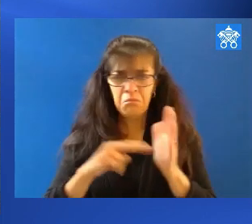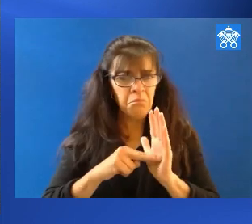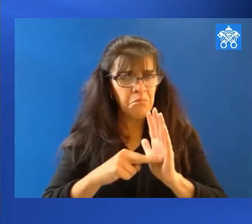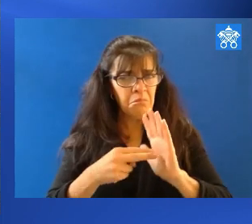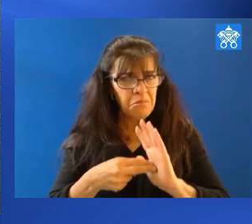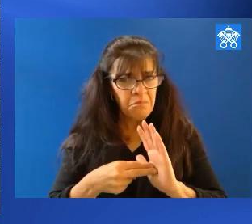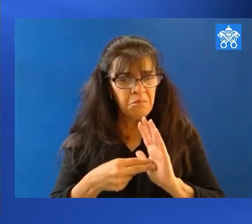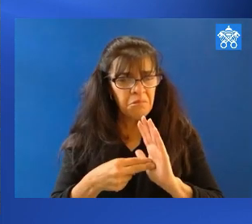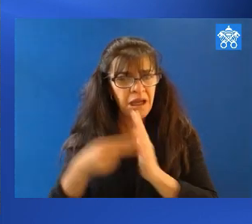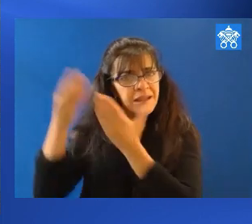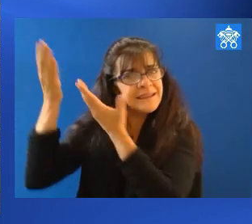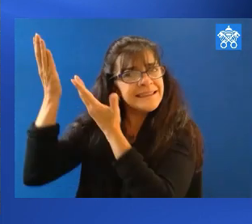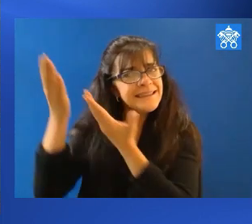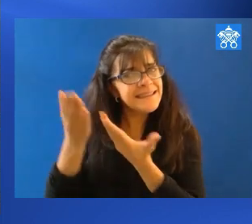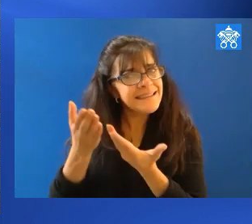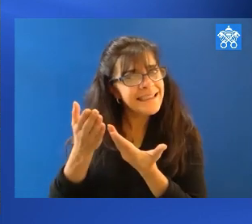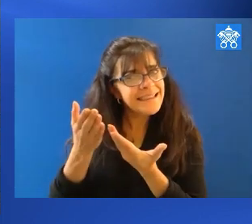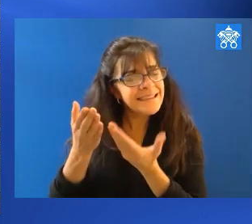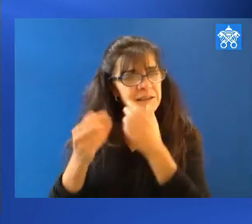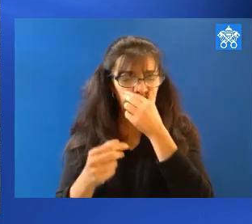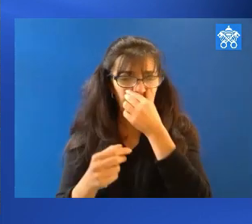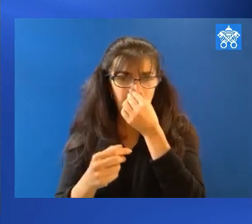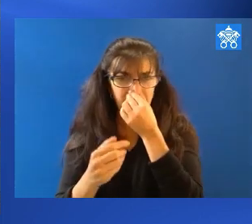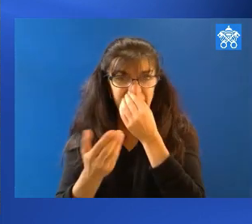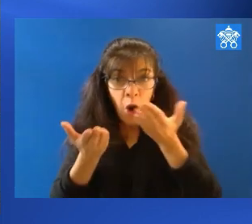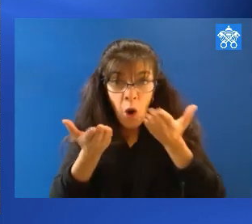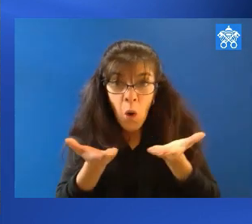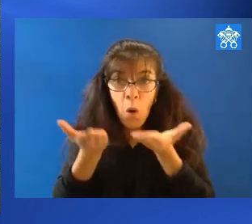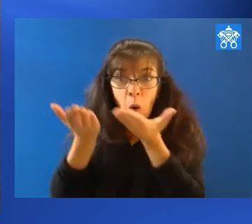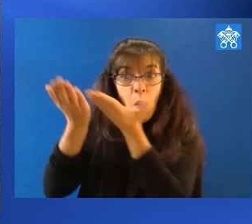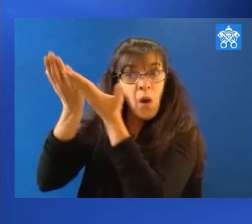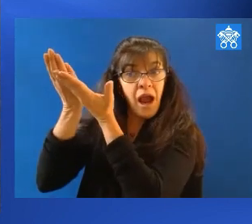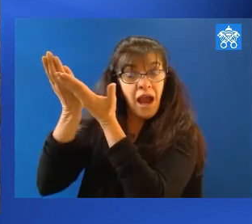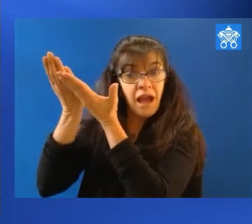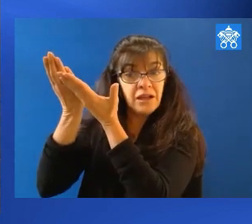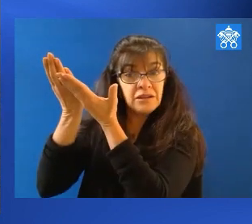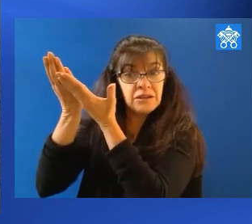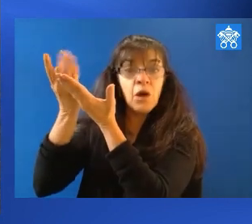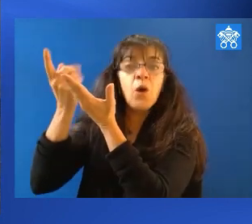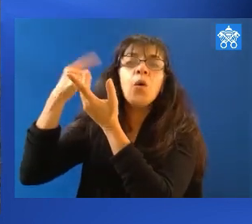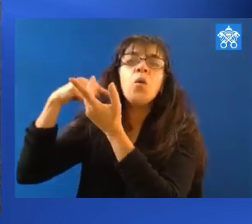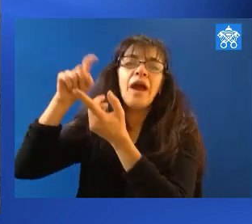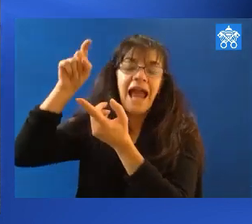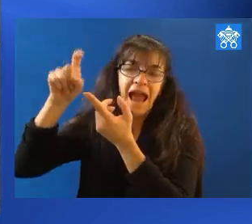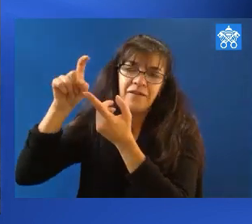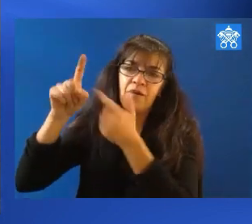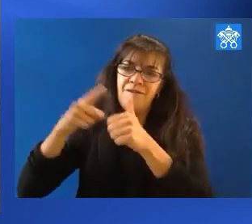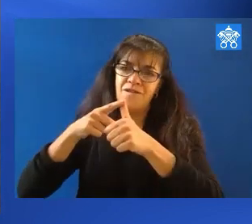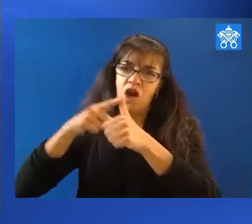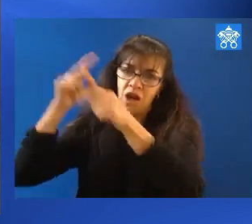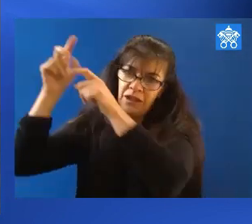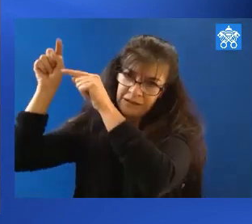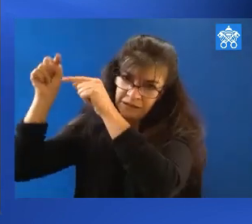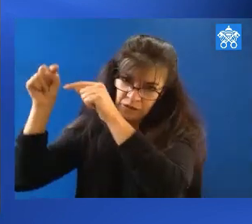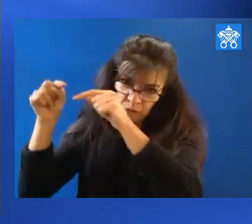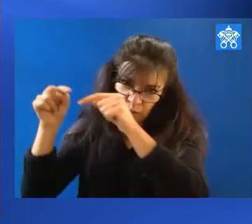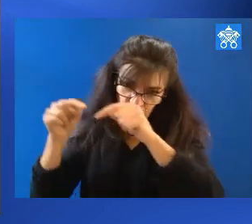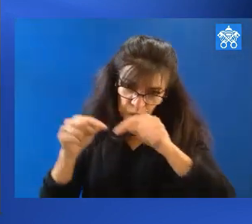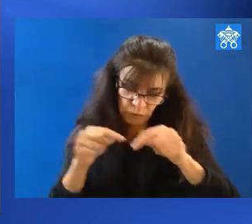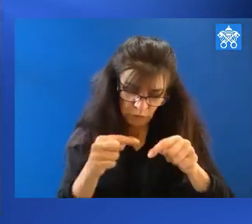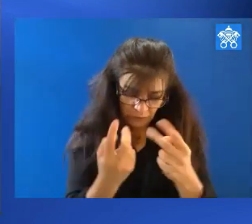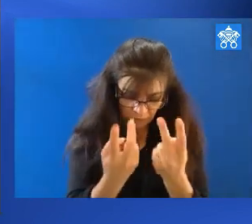Why? What does it mean? What does this mean? To rise towards him, we must descend within